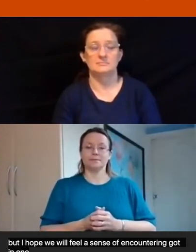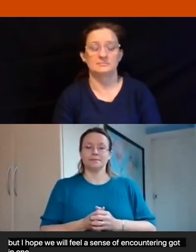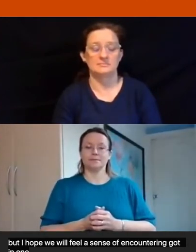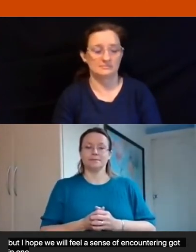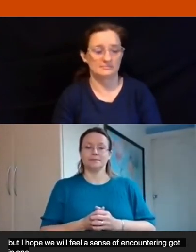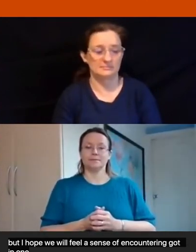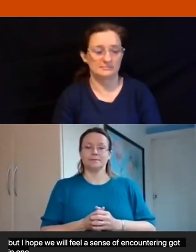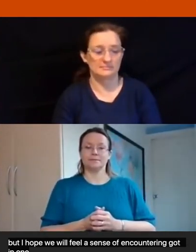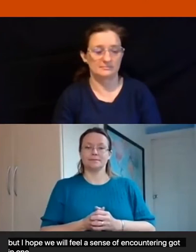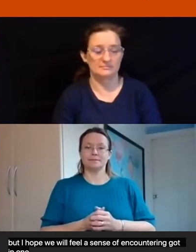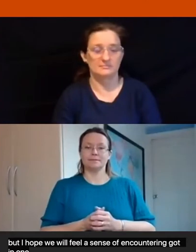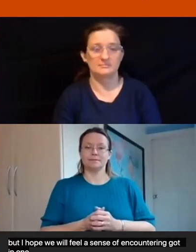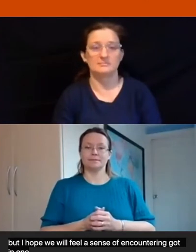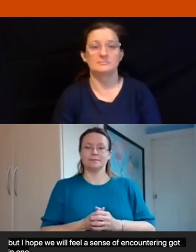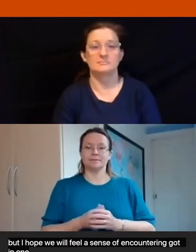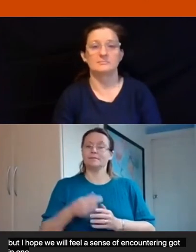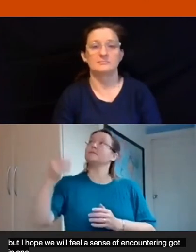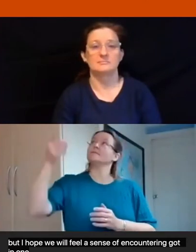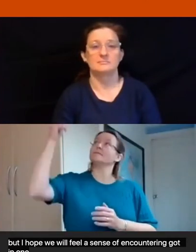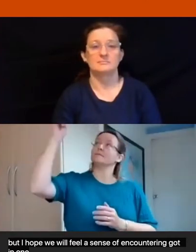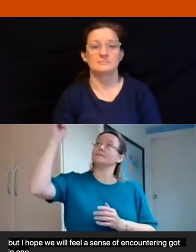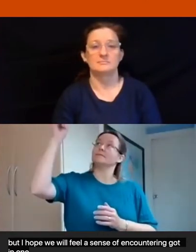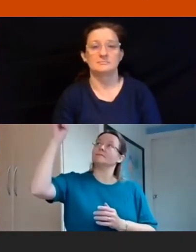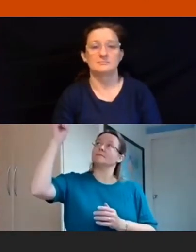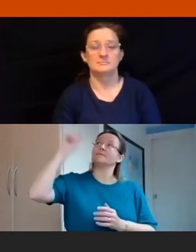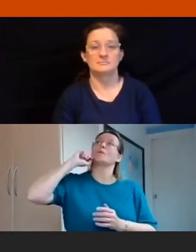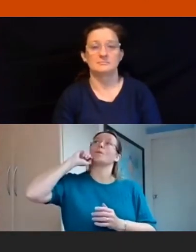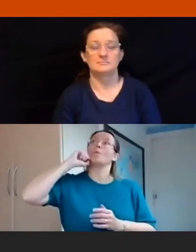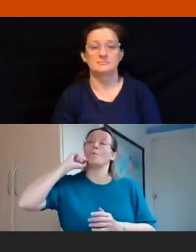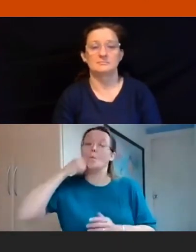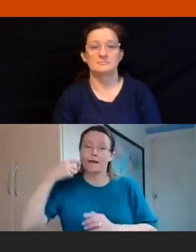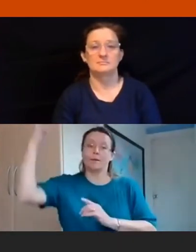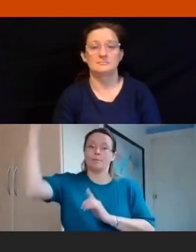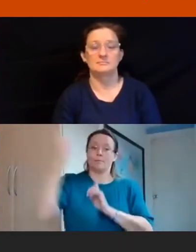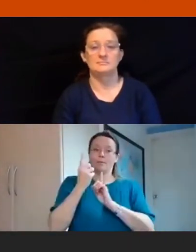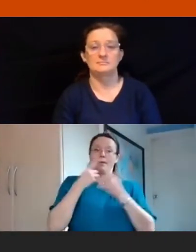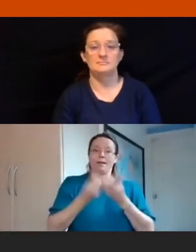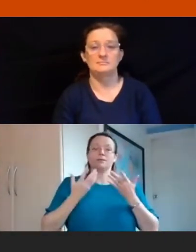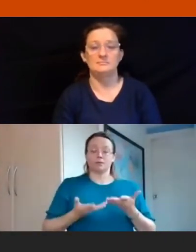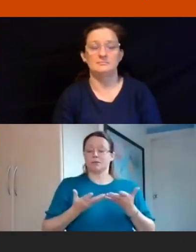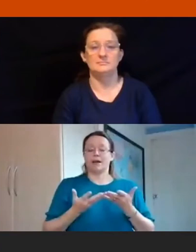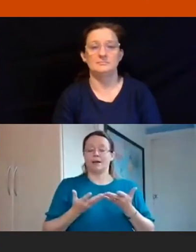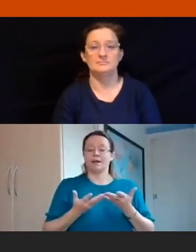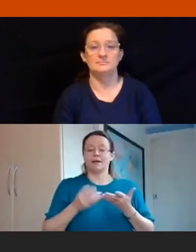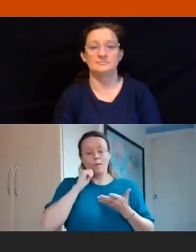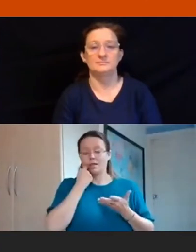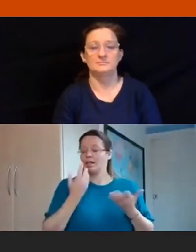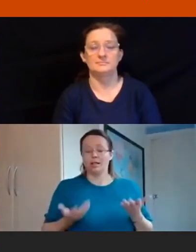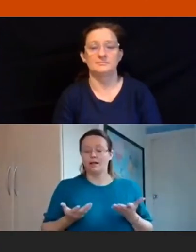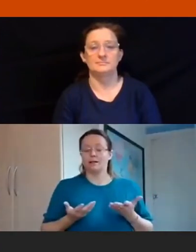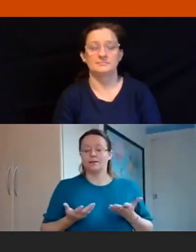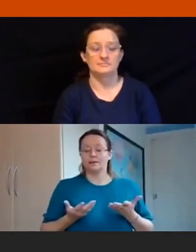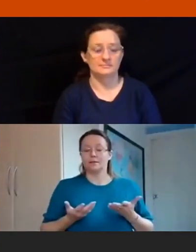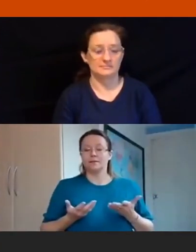god will be with us in whatever happens in this day and so i hope that together